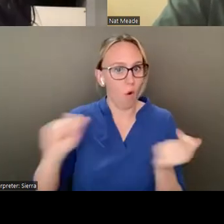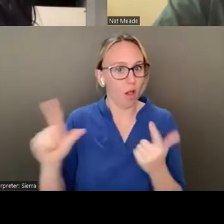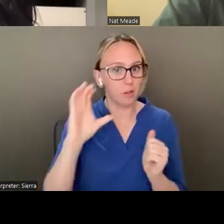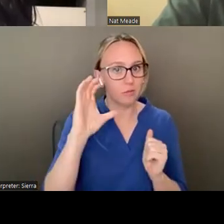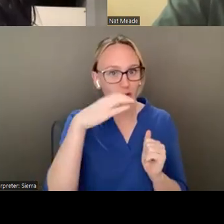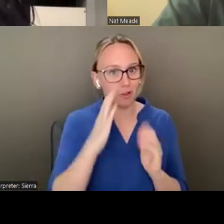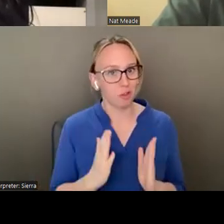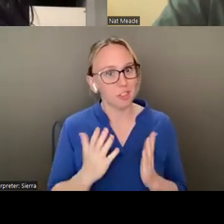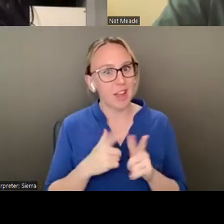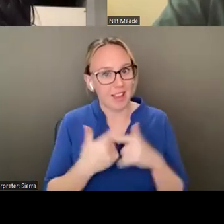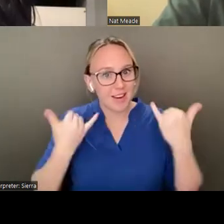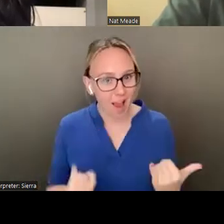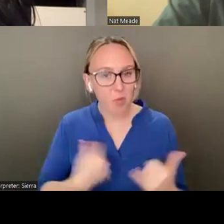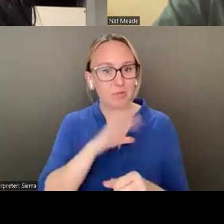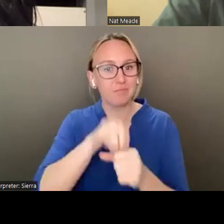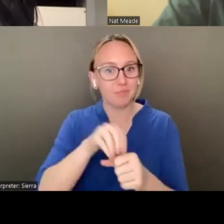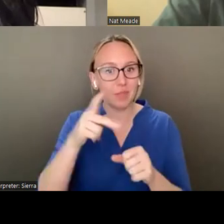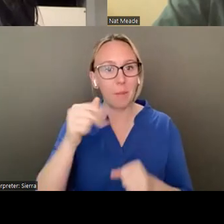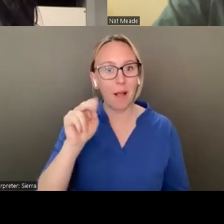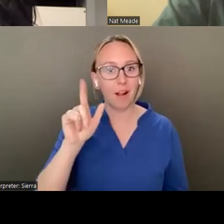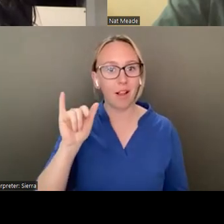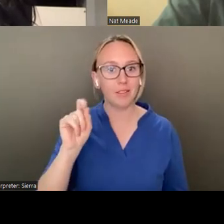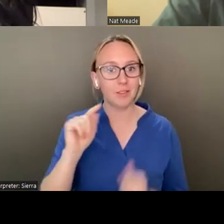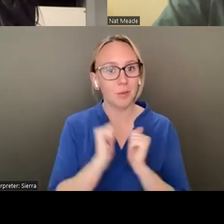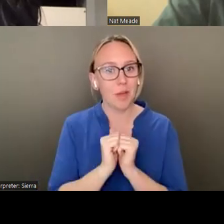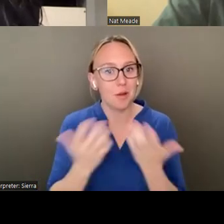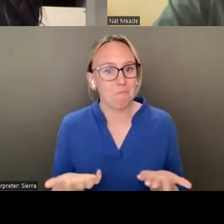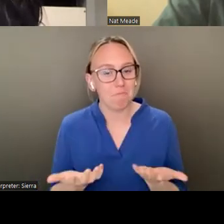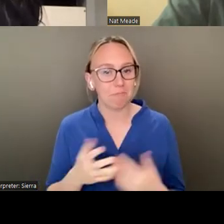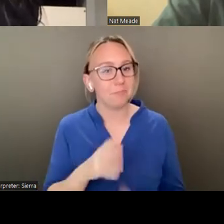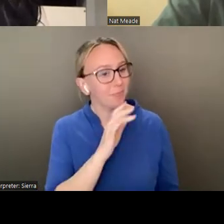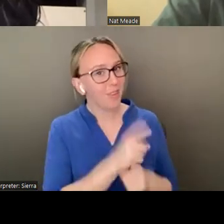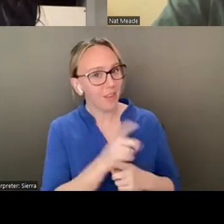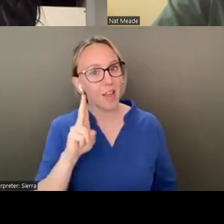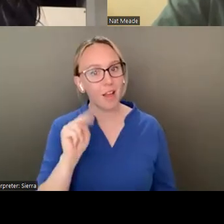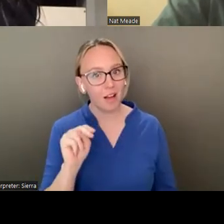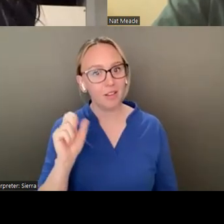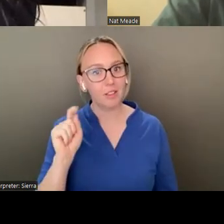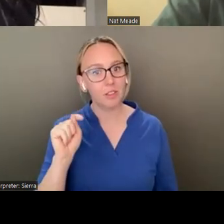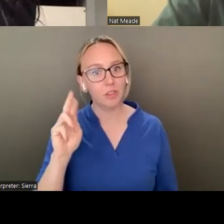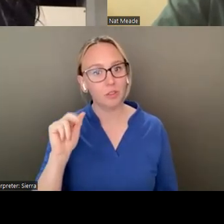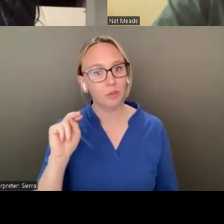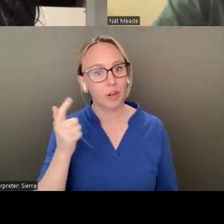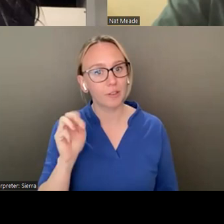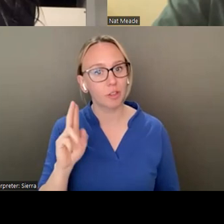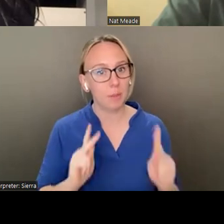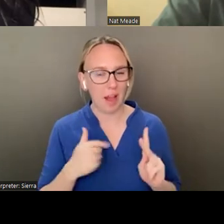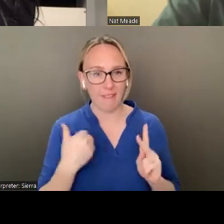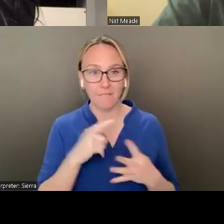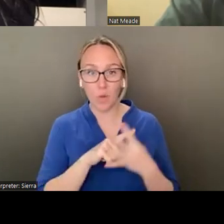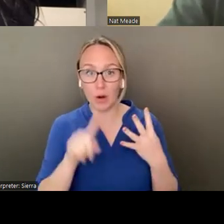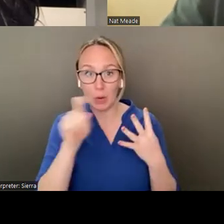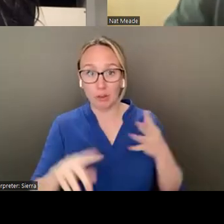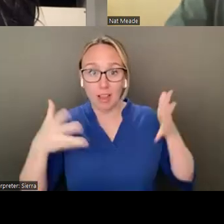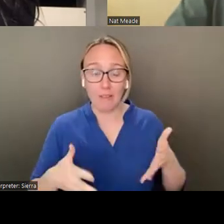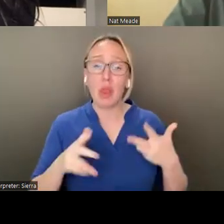Yeah, exactly. Unstrangering. Well, we have, I have like four questions left and three of them are